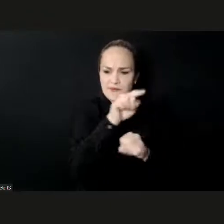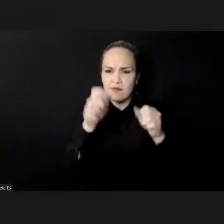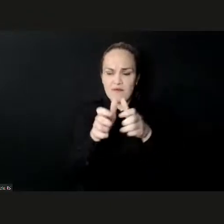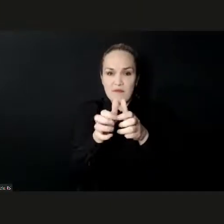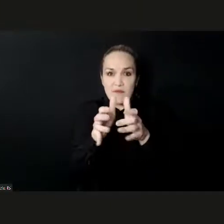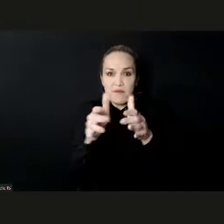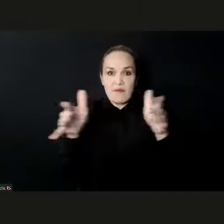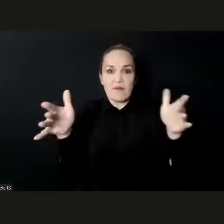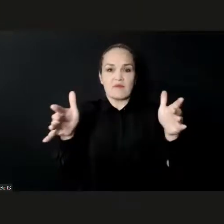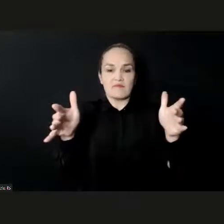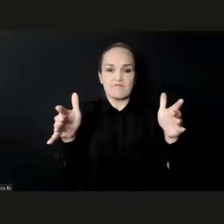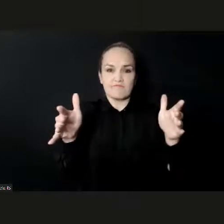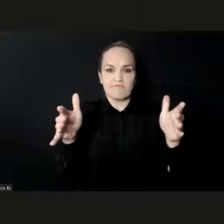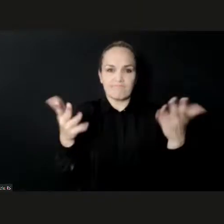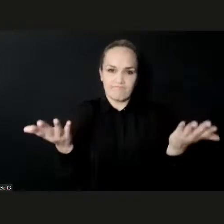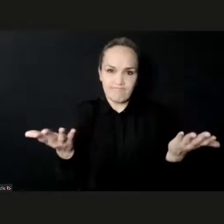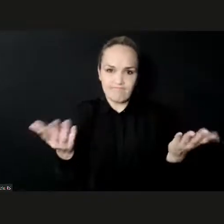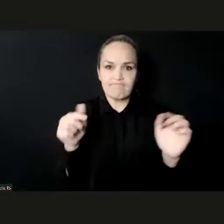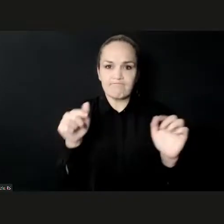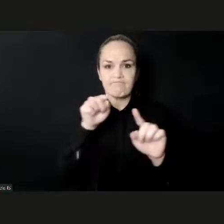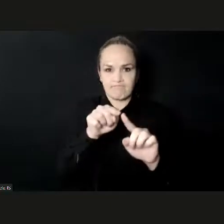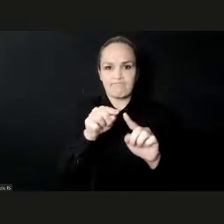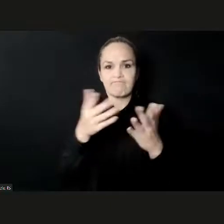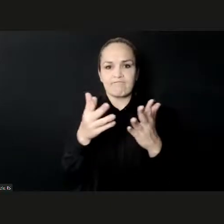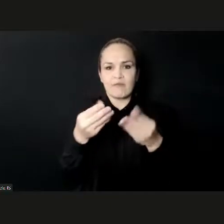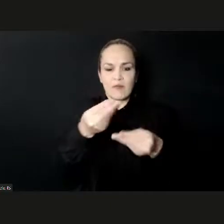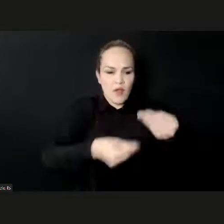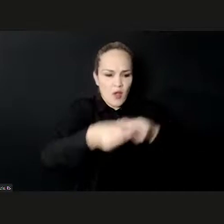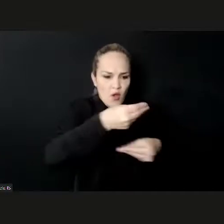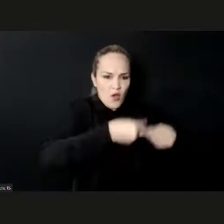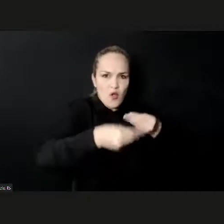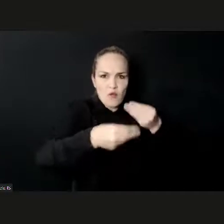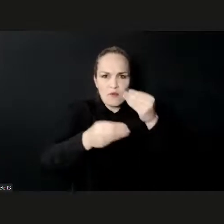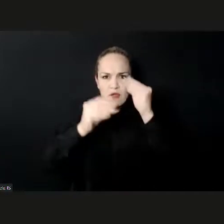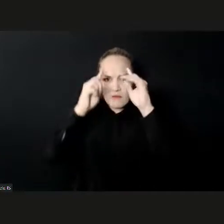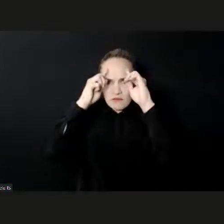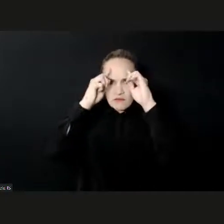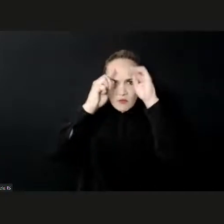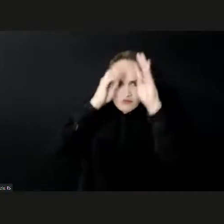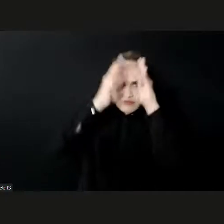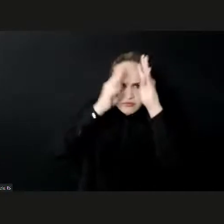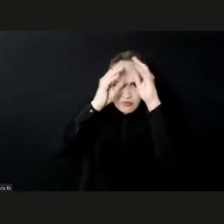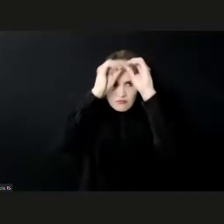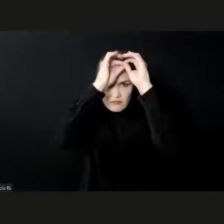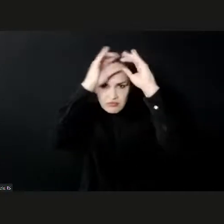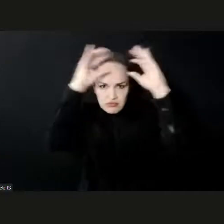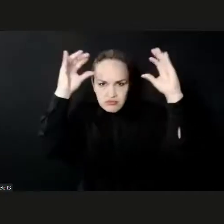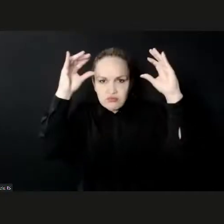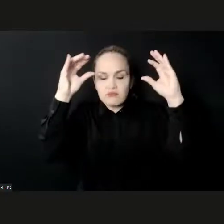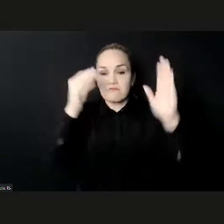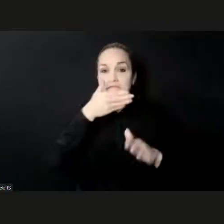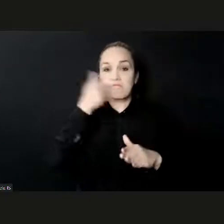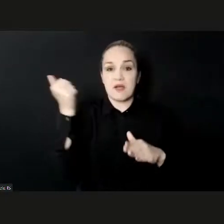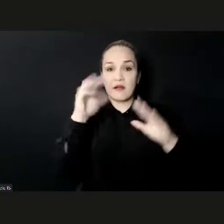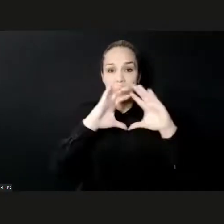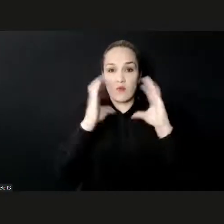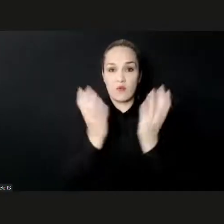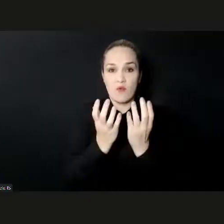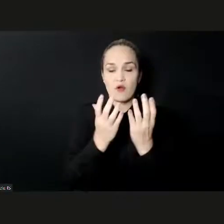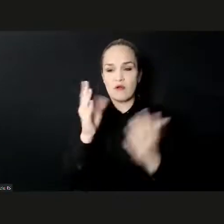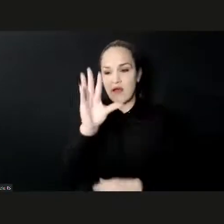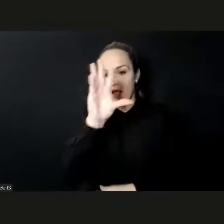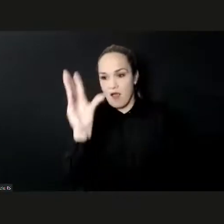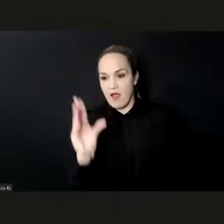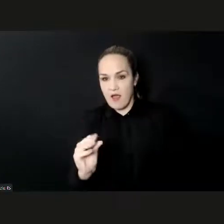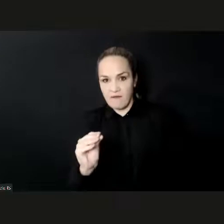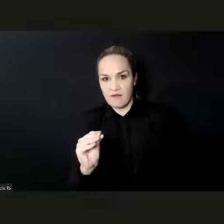in the world and for sustainable development. In Africa and in Middle East, it provides to the region